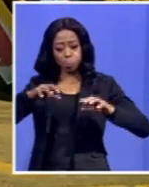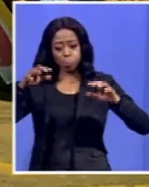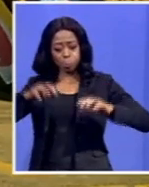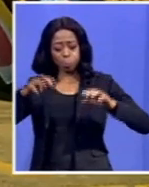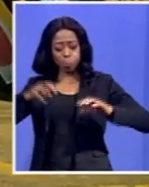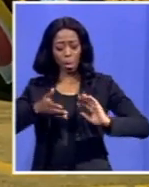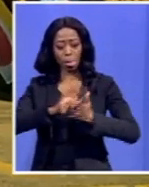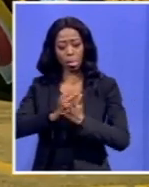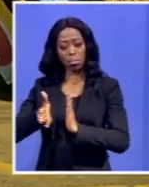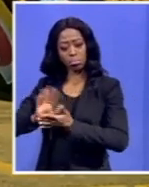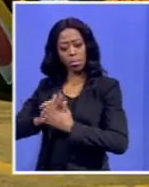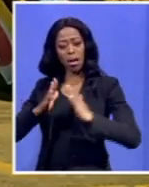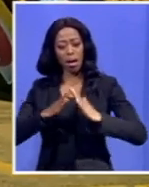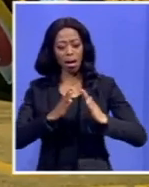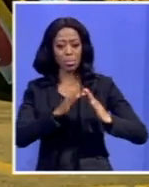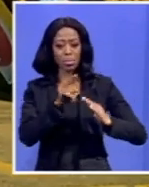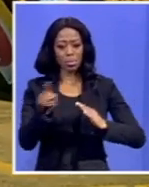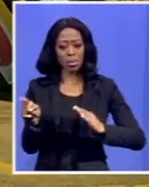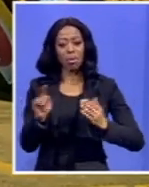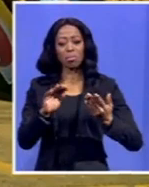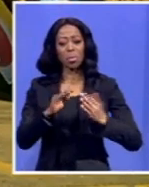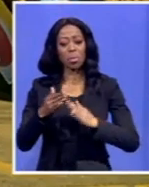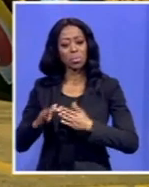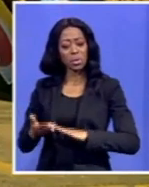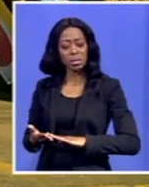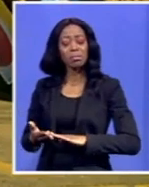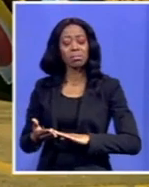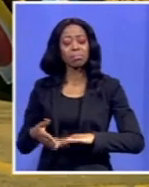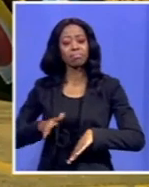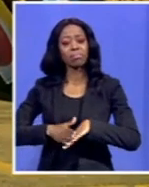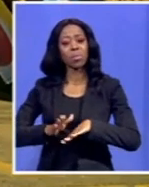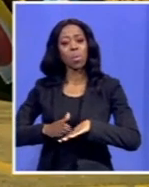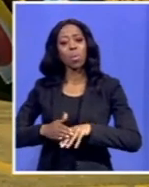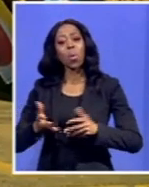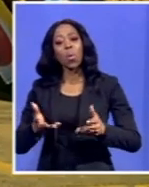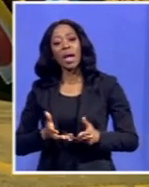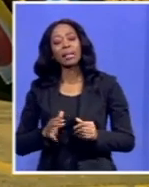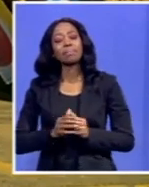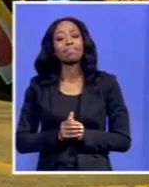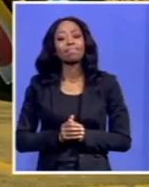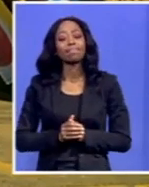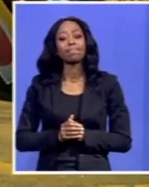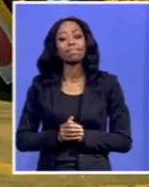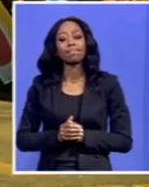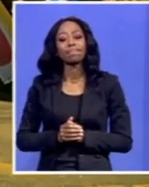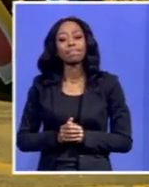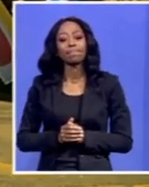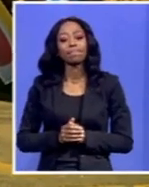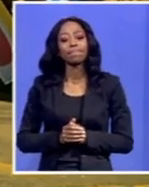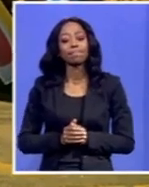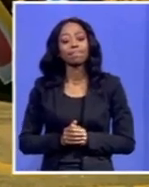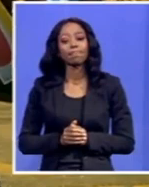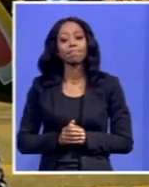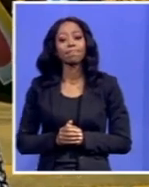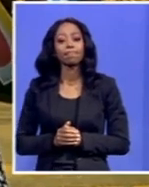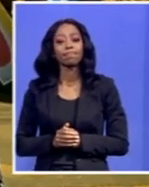hit hard by the floods in the province of Gwazul-Natal, especially with regards to the floods that wreaked havoc